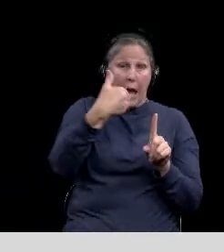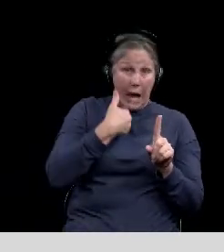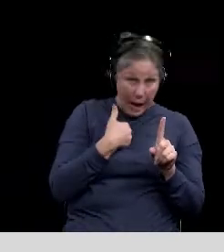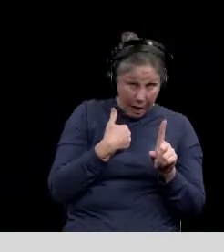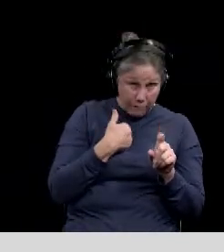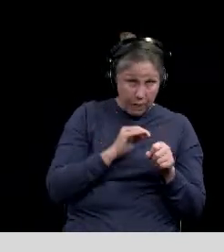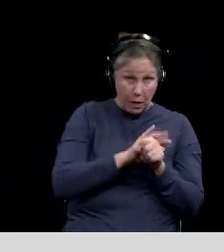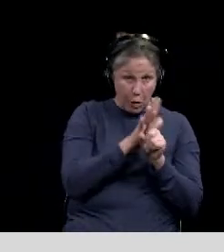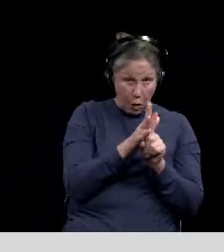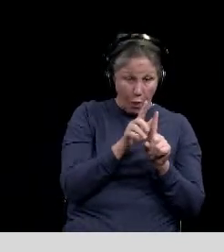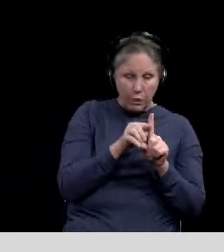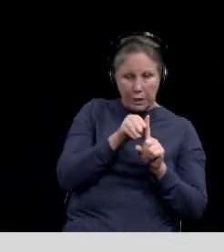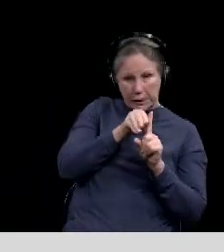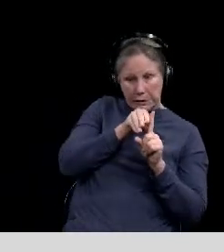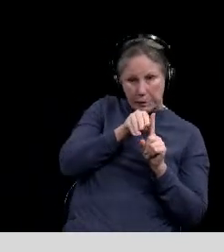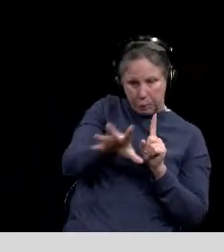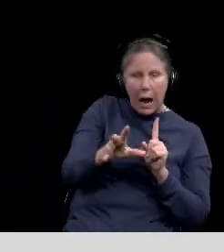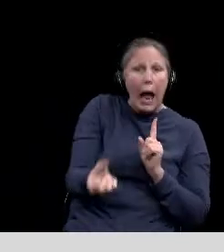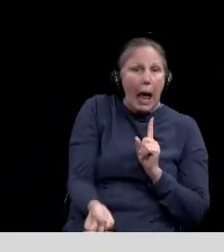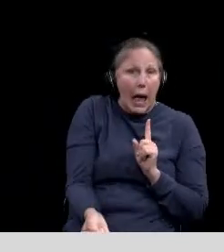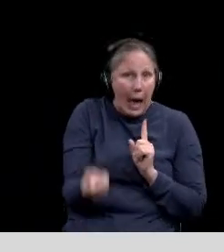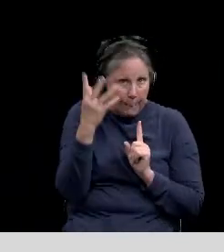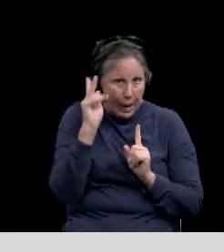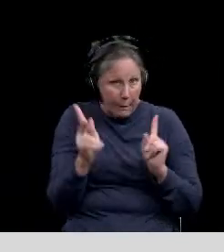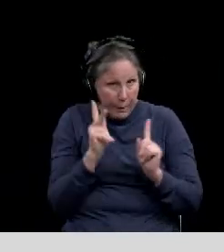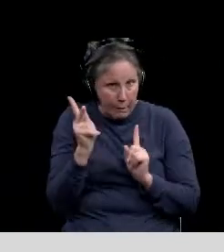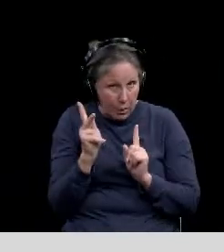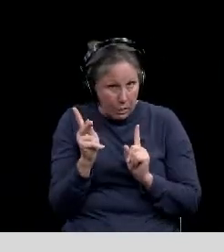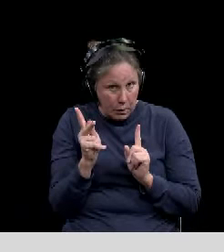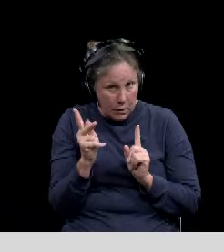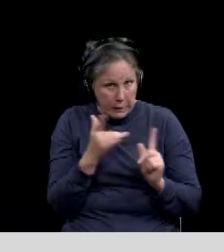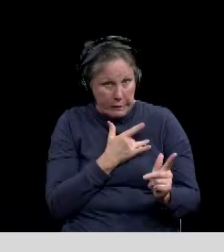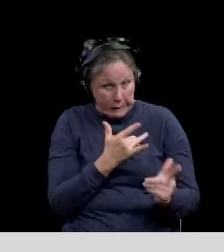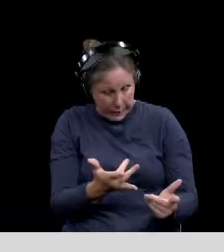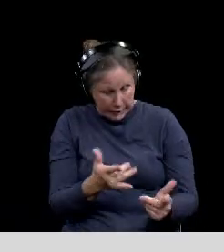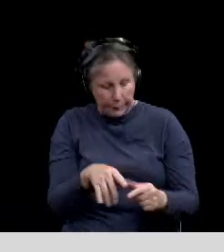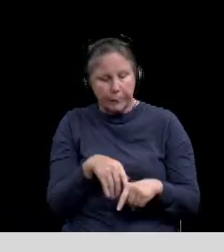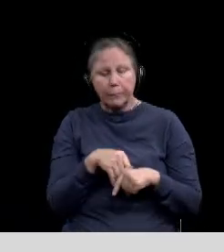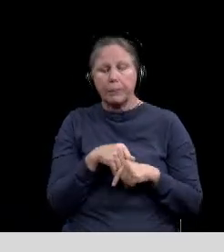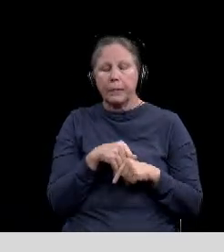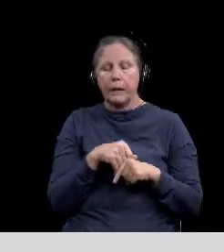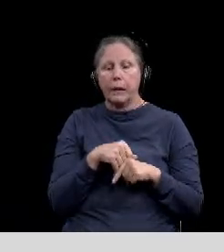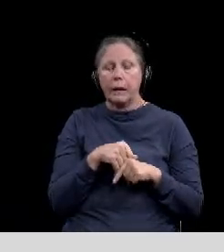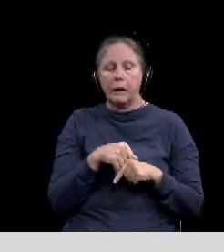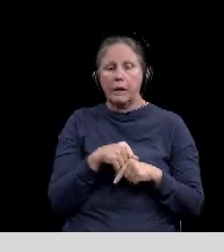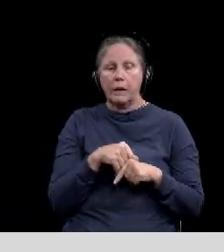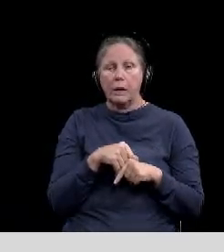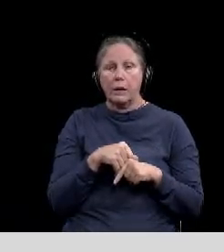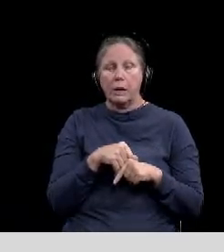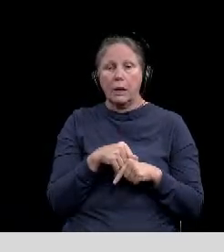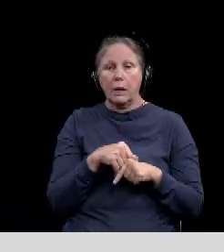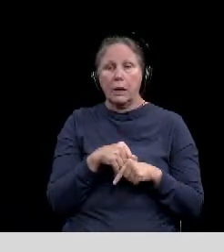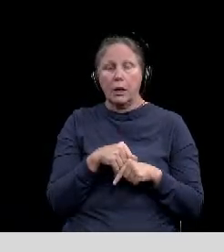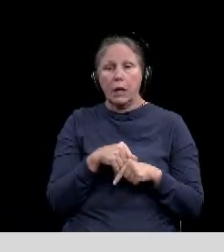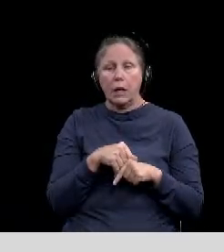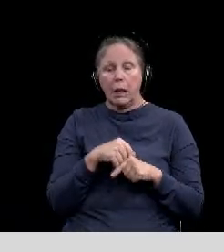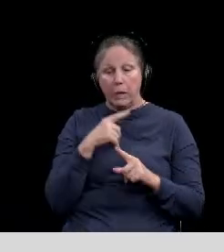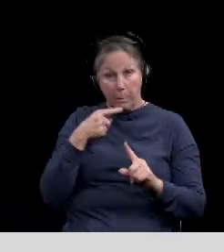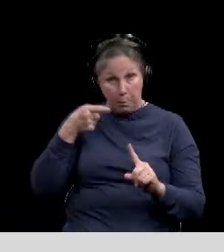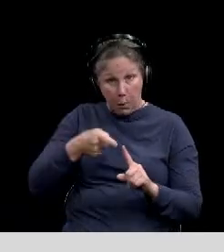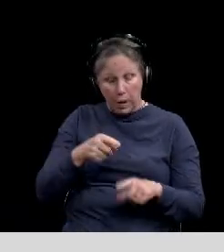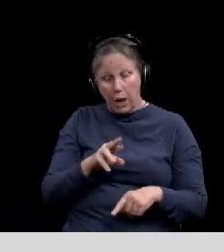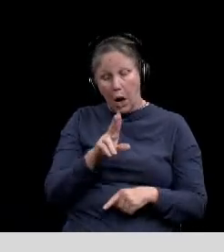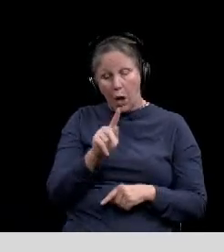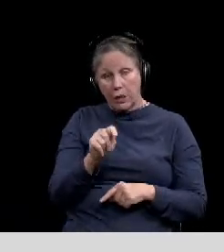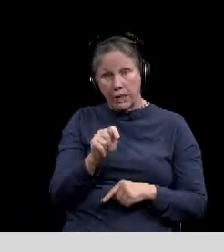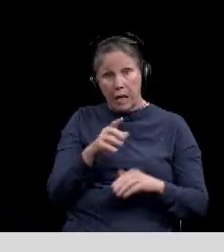coronavirus based on one person being infected. And so the bottom line is that RT